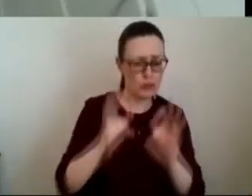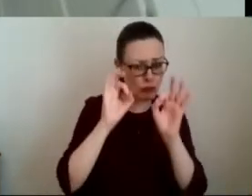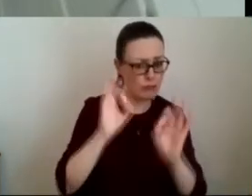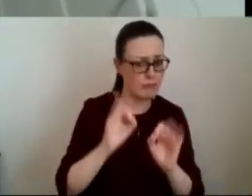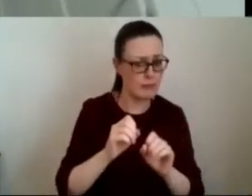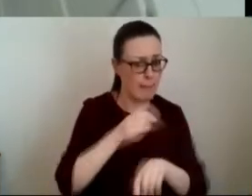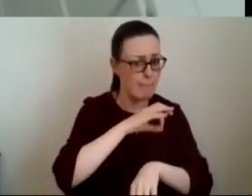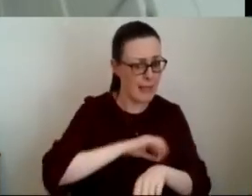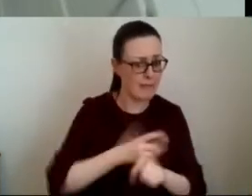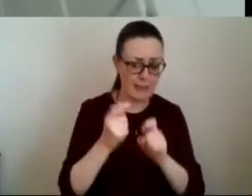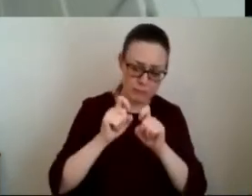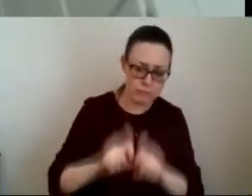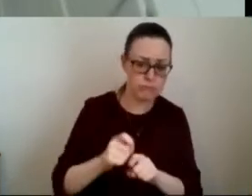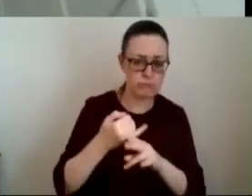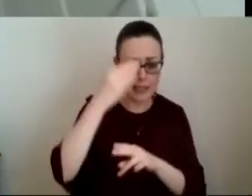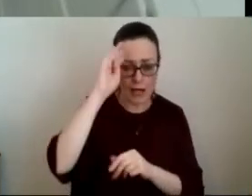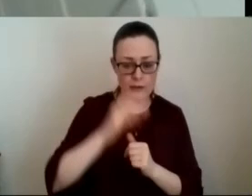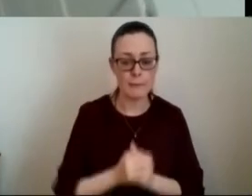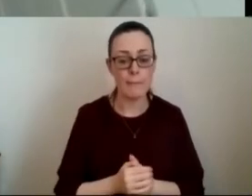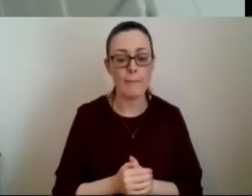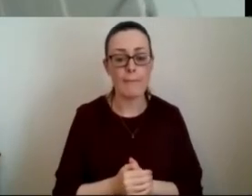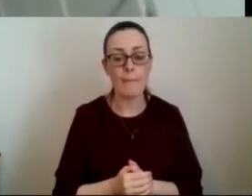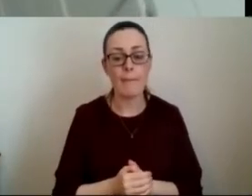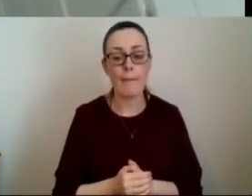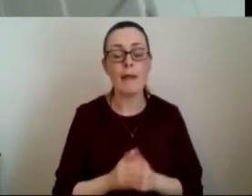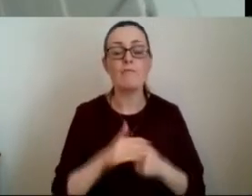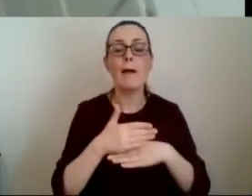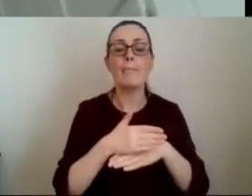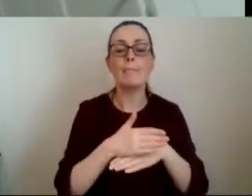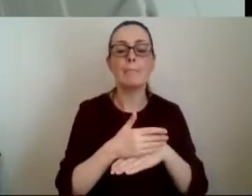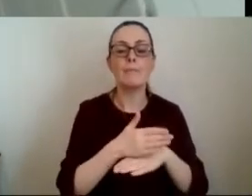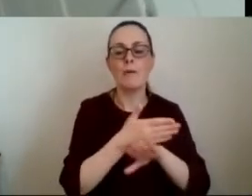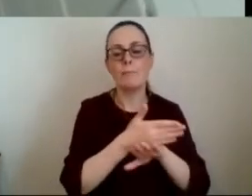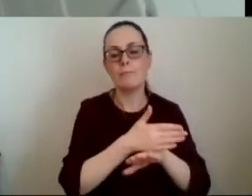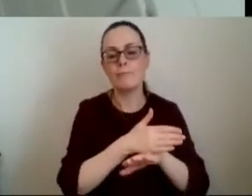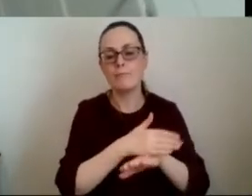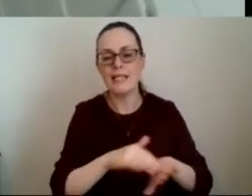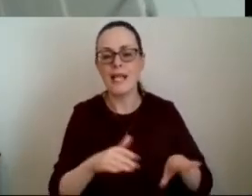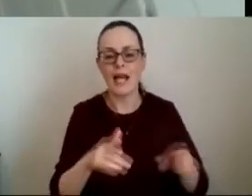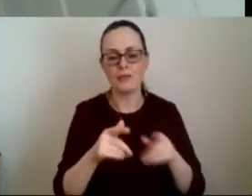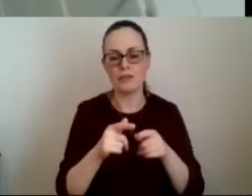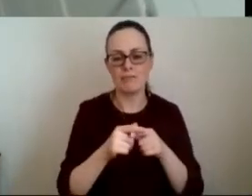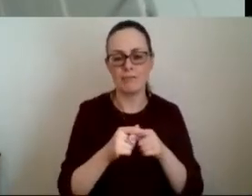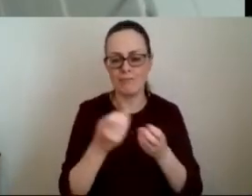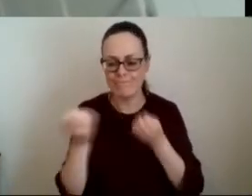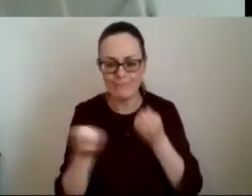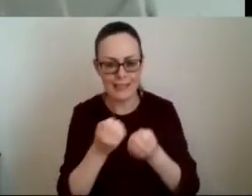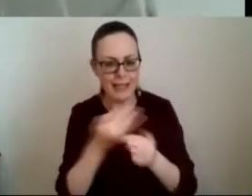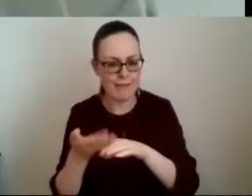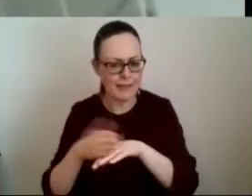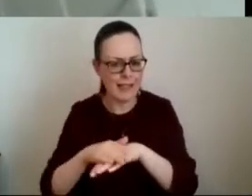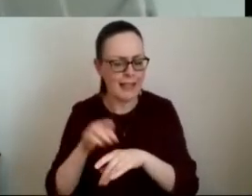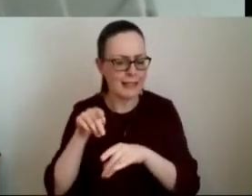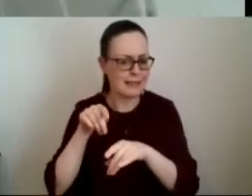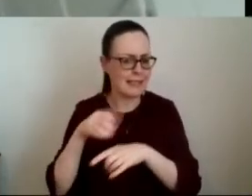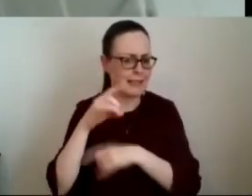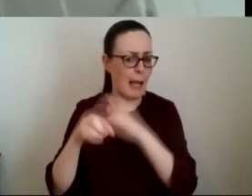ecmo we talked about you know pediatric post-mortems i mean that's the for for northern island children that's happening that has to